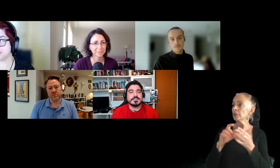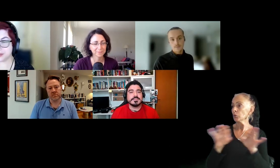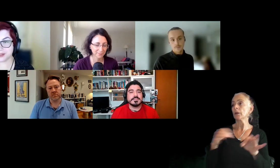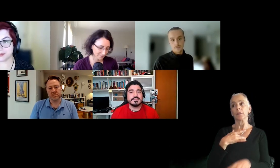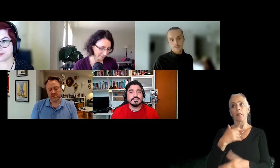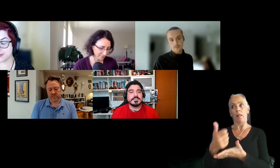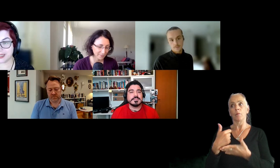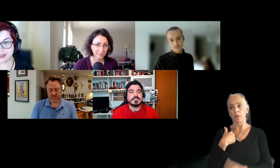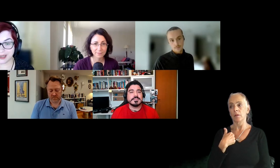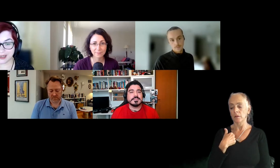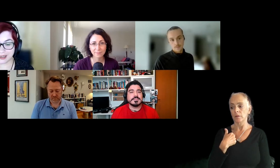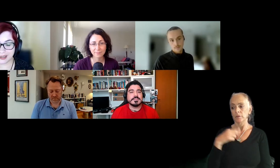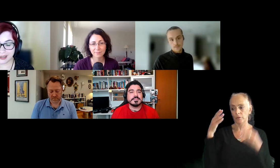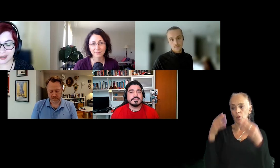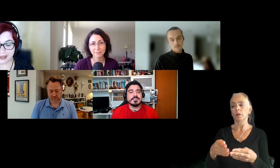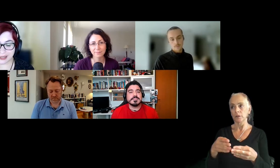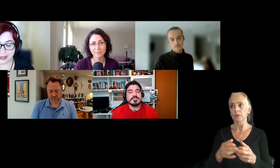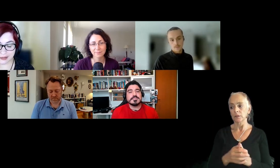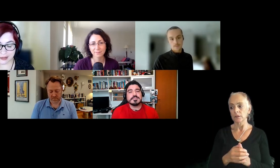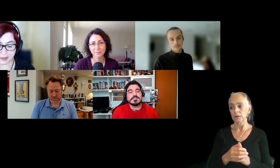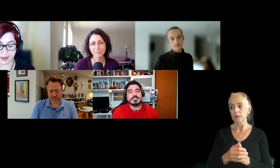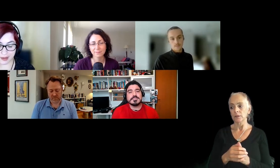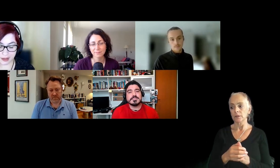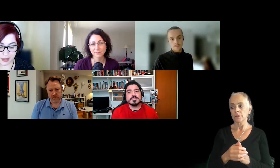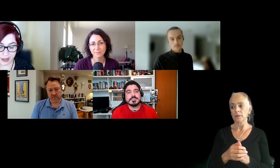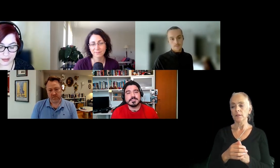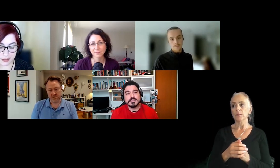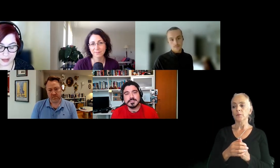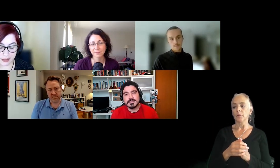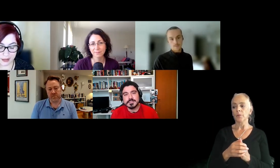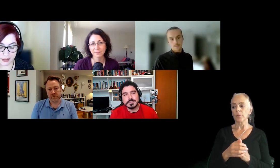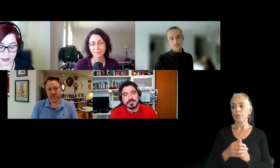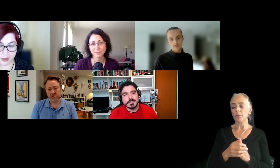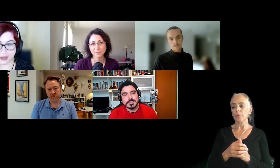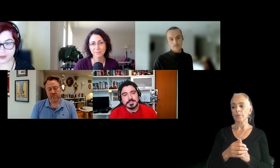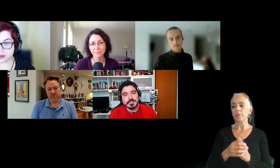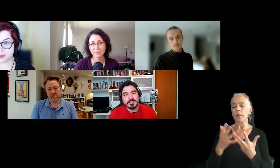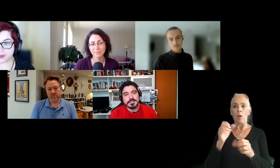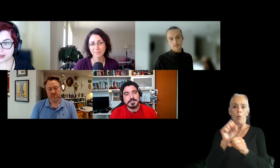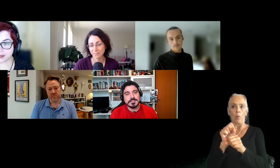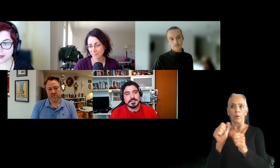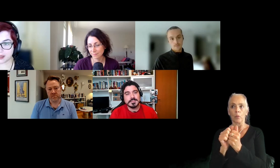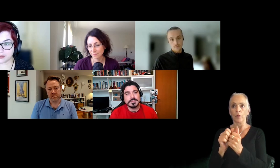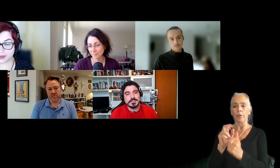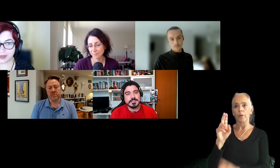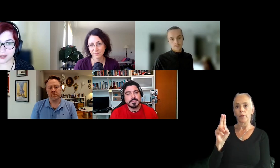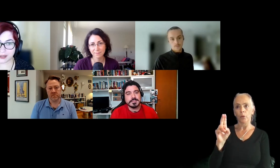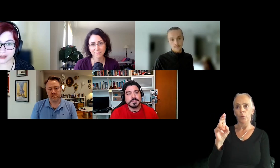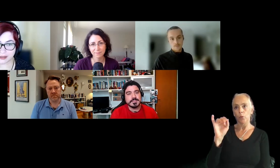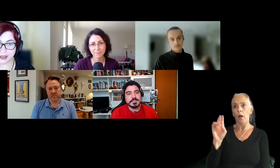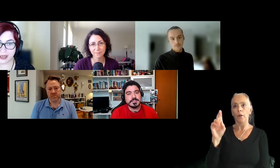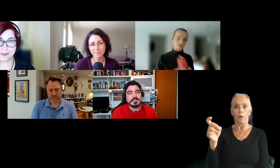focus and line out a little bit better and working with UIWX for